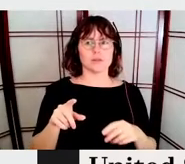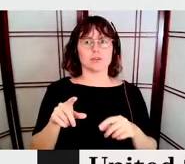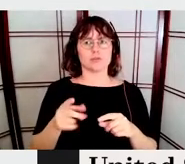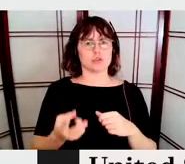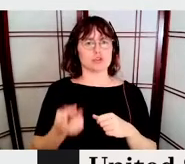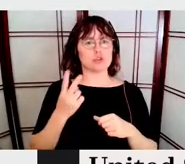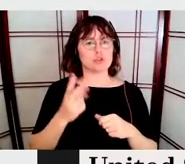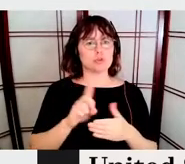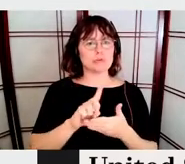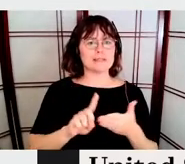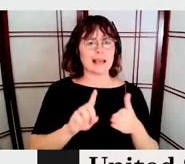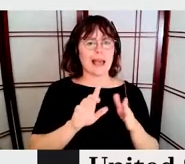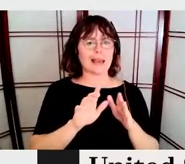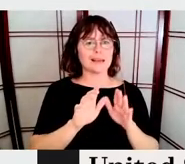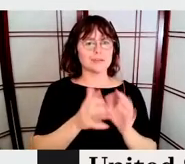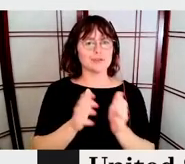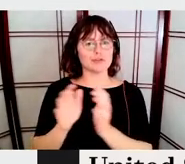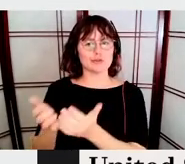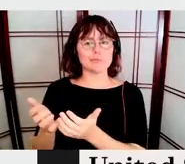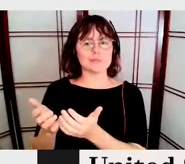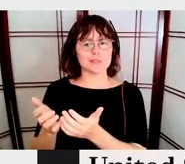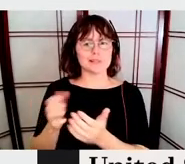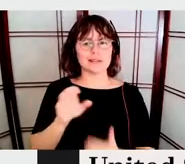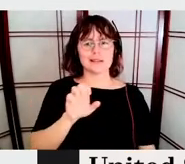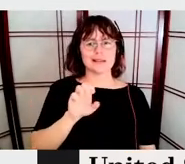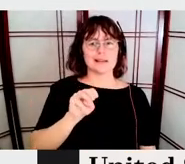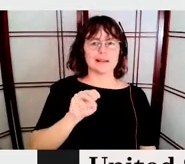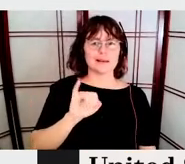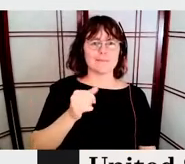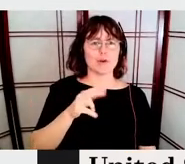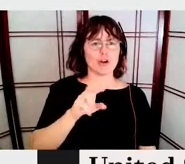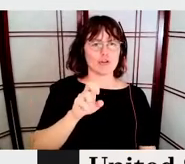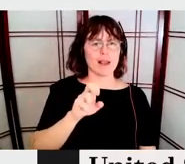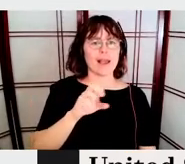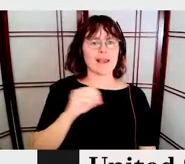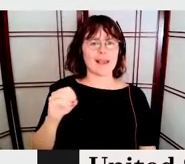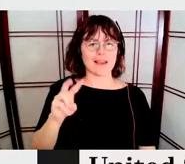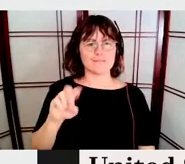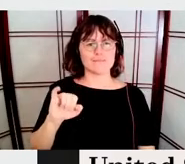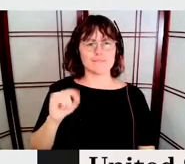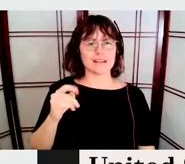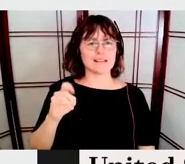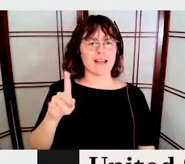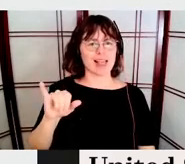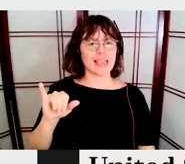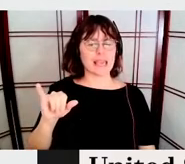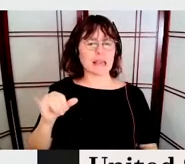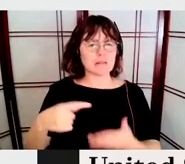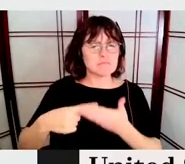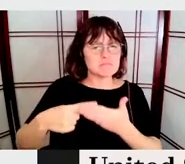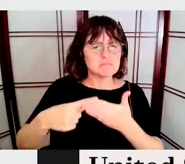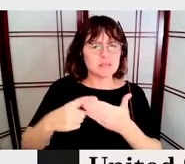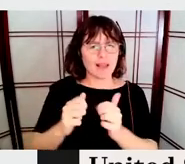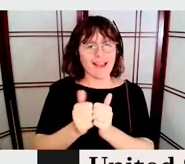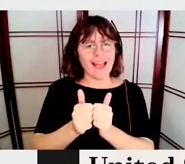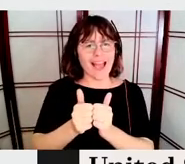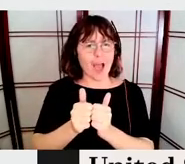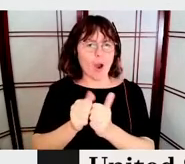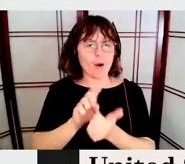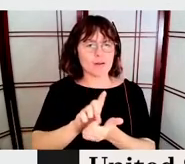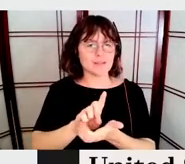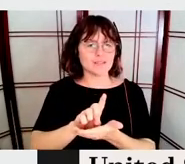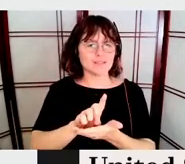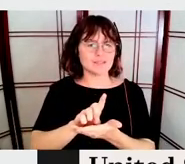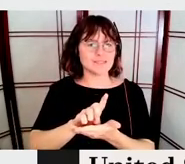uh, exchanged some words of how design should, should be applied. And in the end, the, uh,